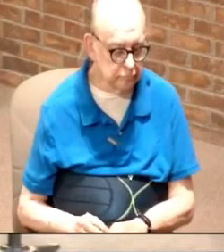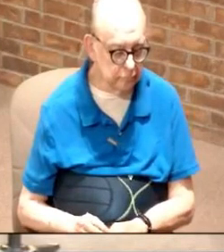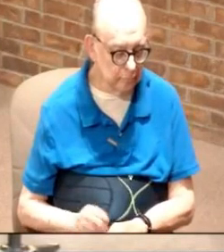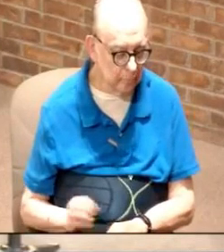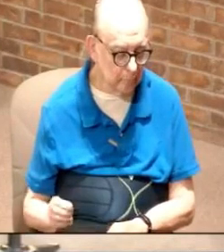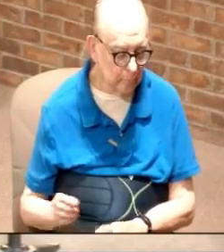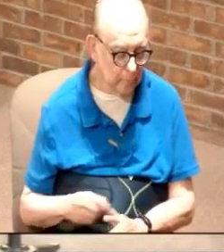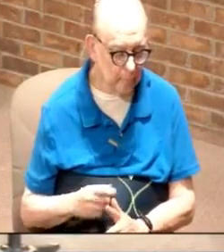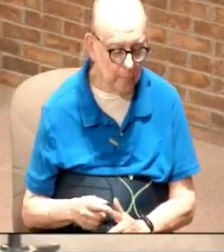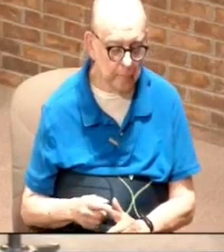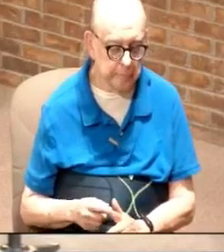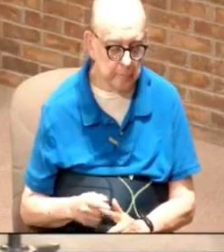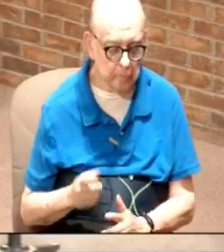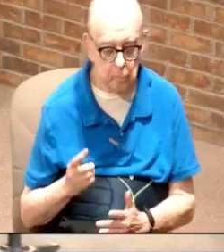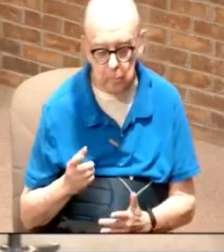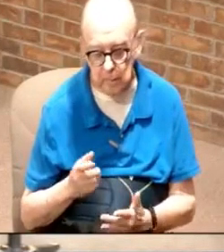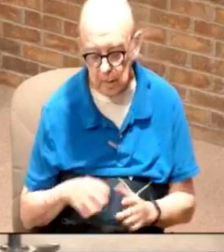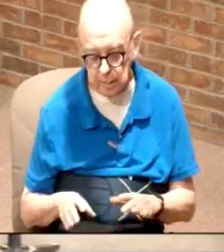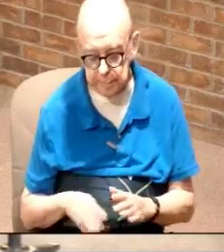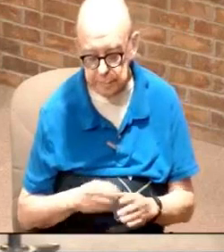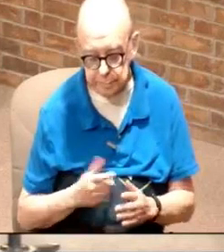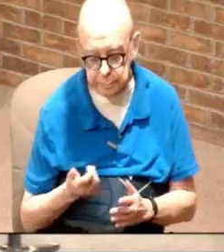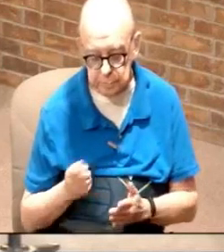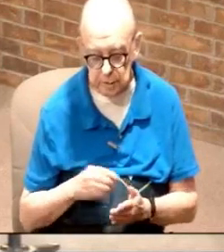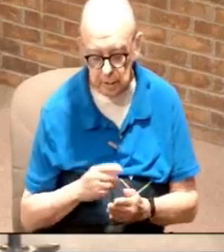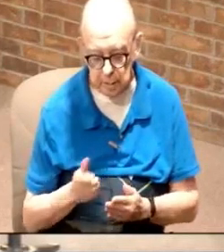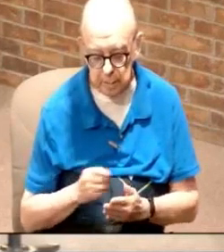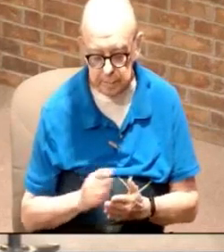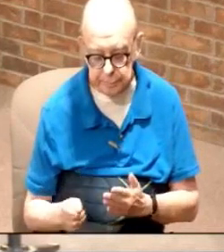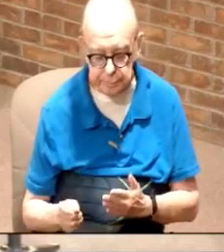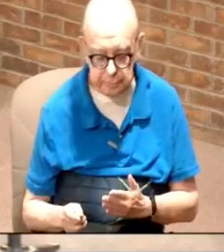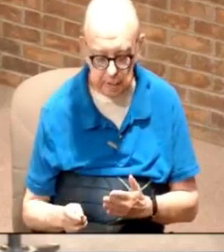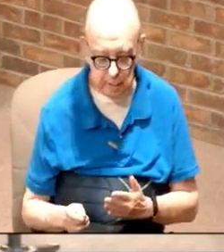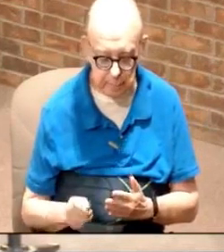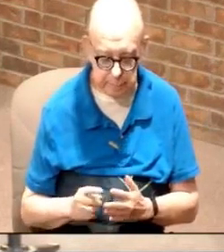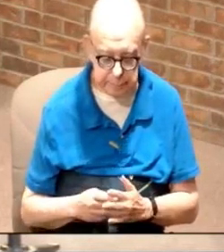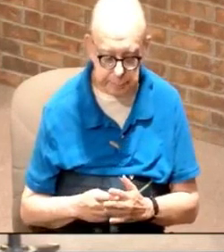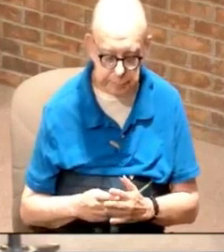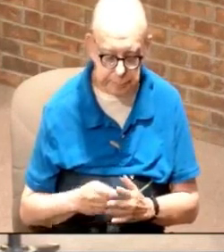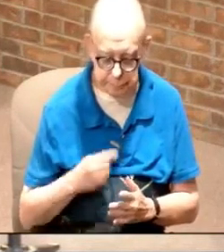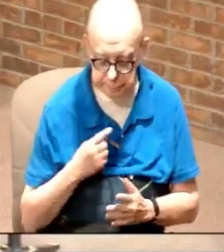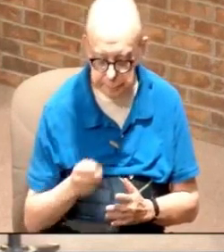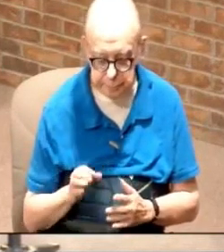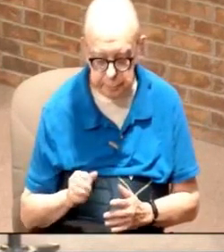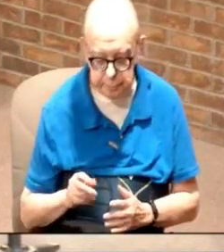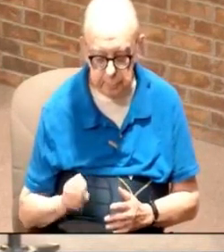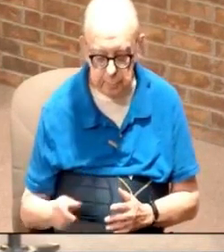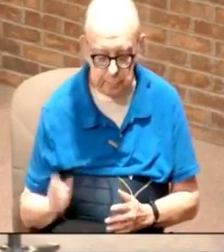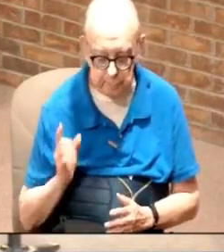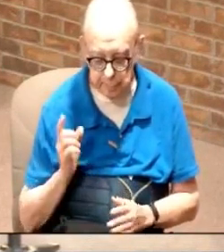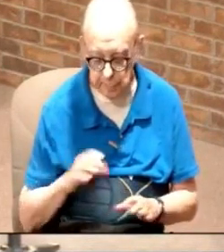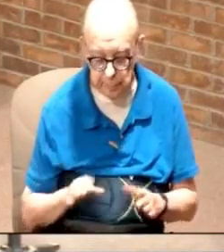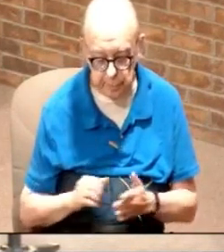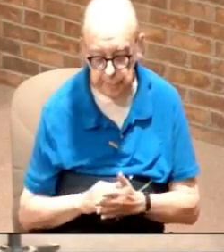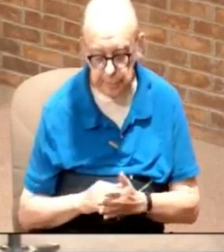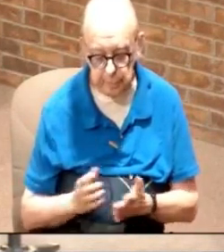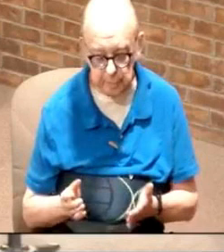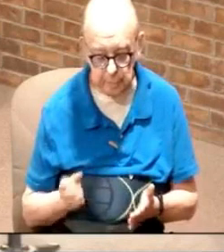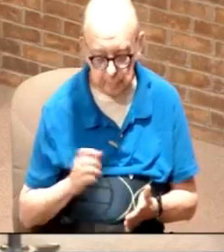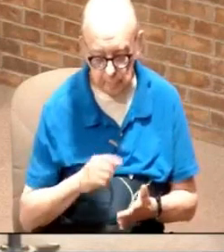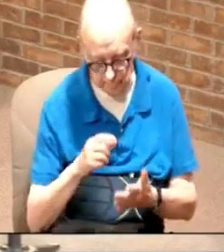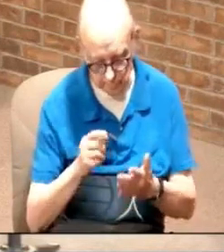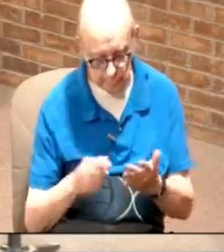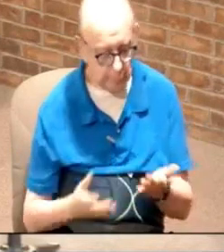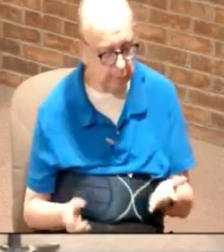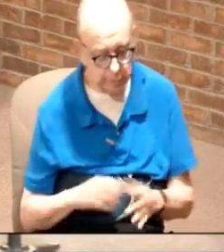and then what he did in the next few verses after that he began to start telling Saul here's what you're going to do Saul boom